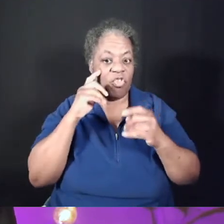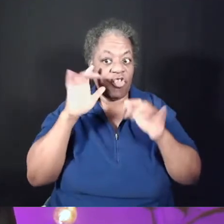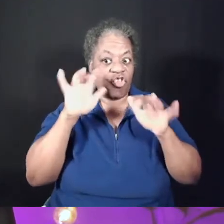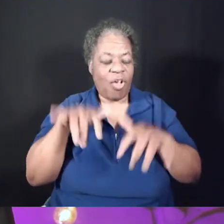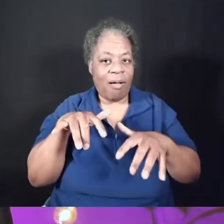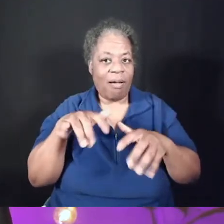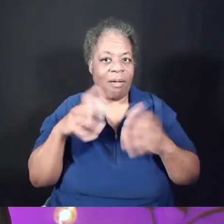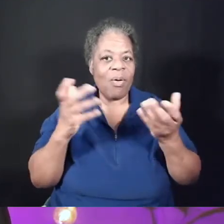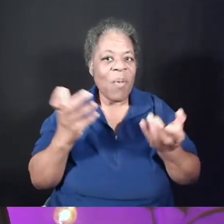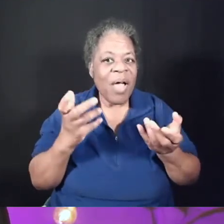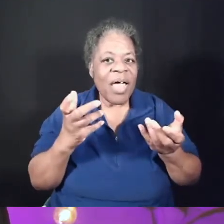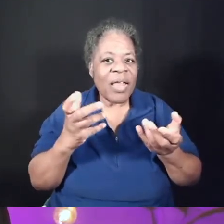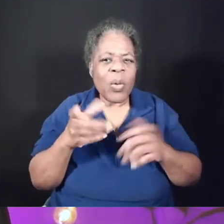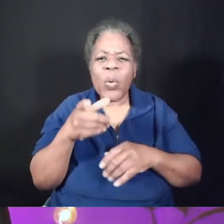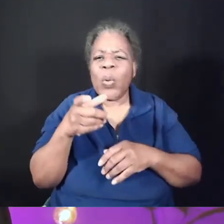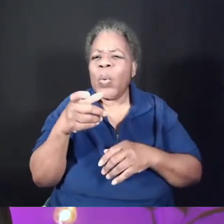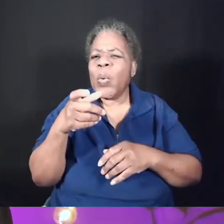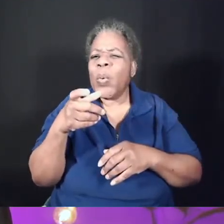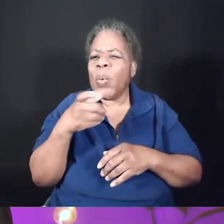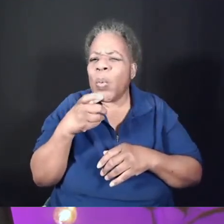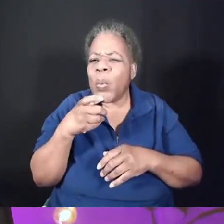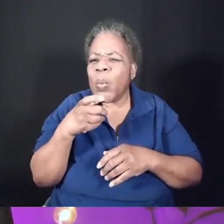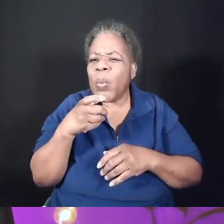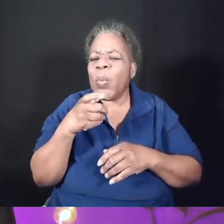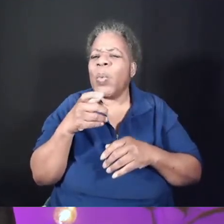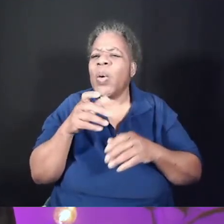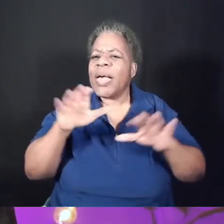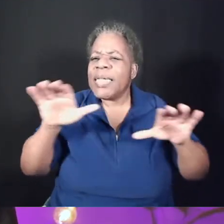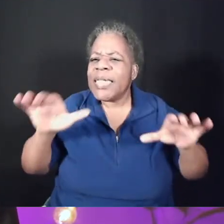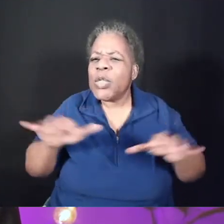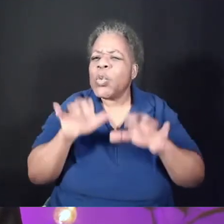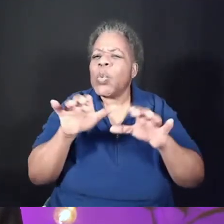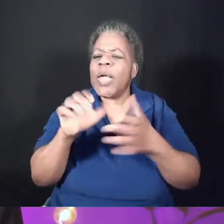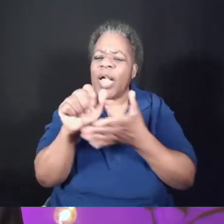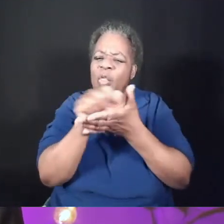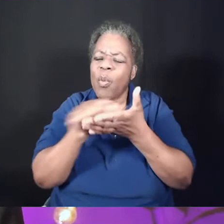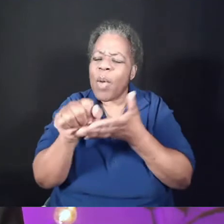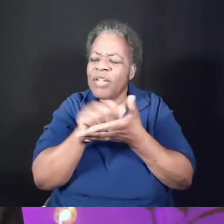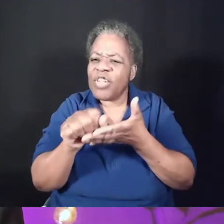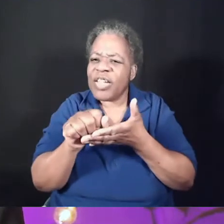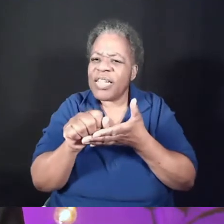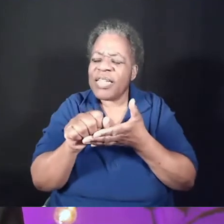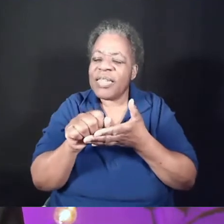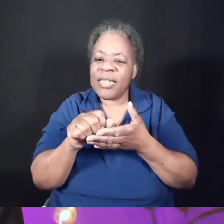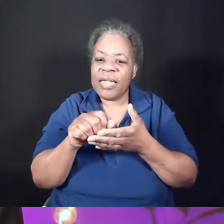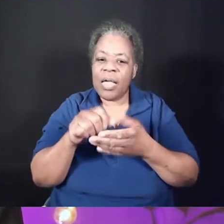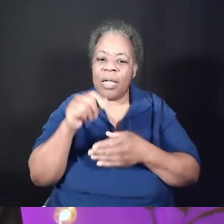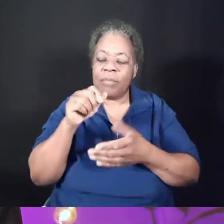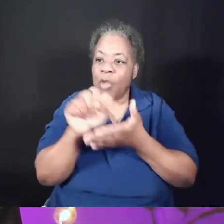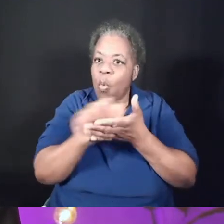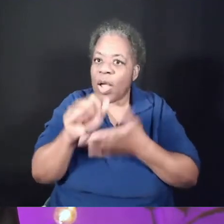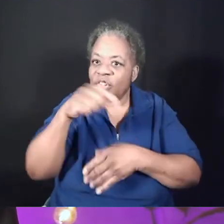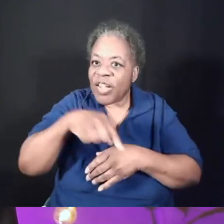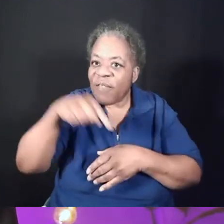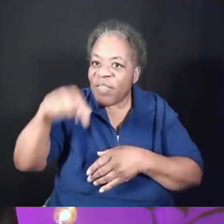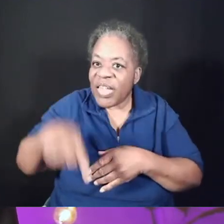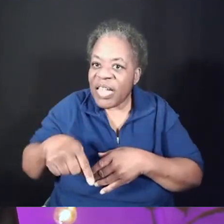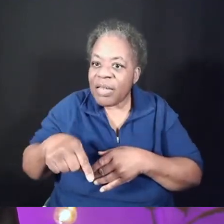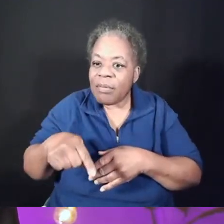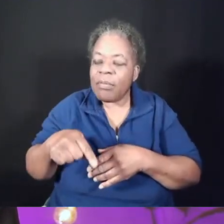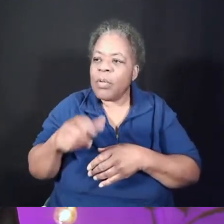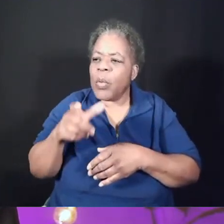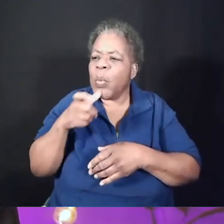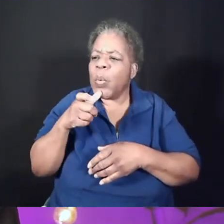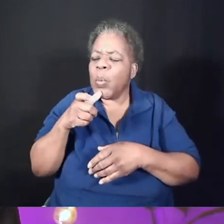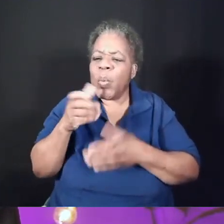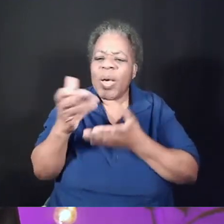is who is acting. Foot washing was a subservient task. Students might watch their teacher's